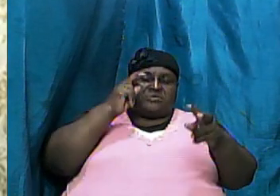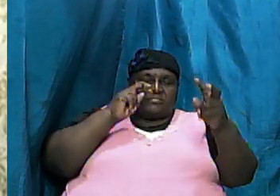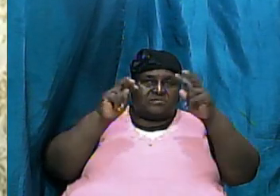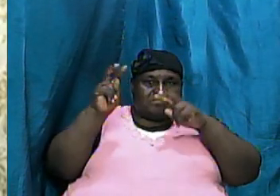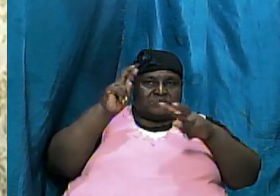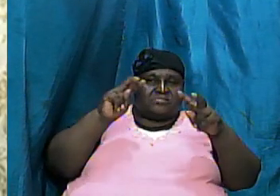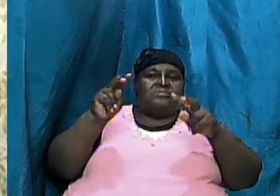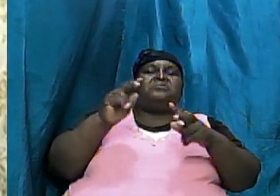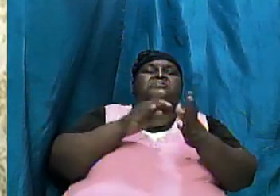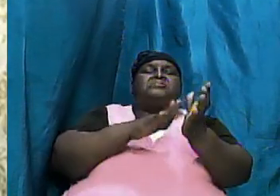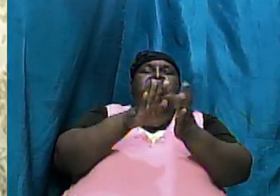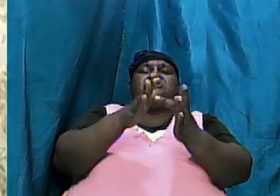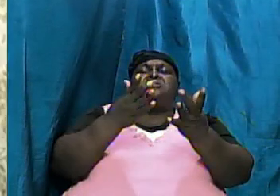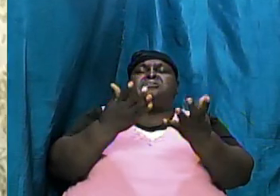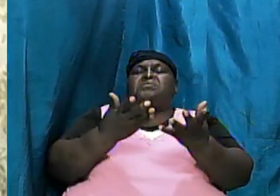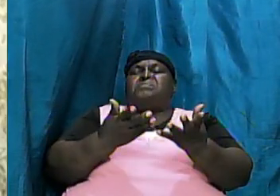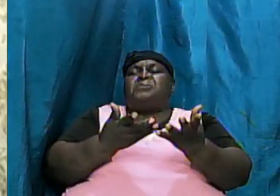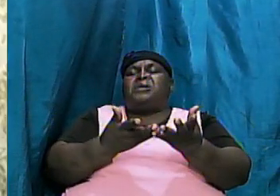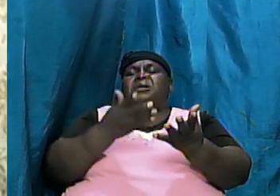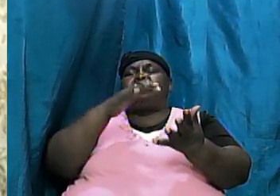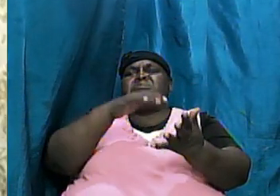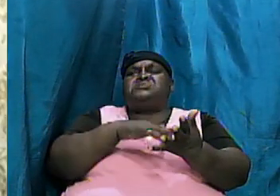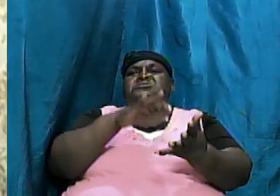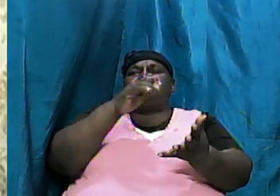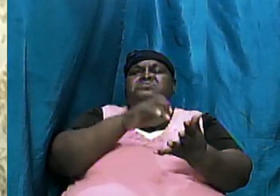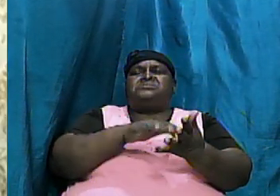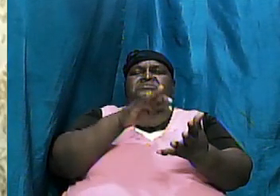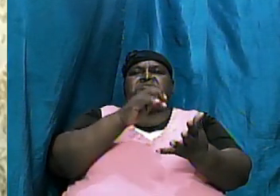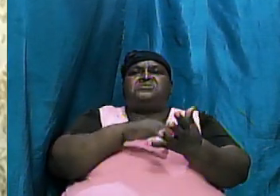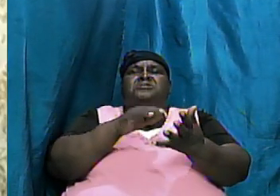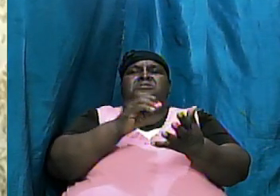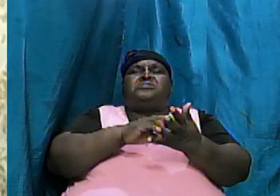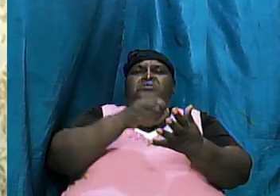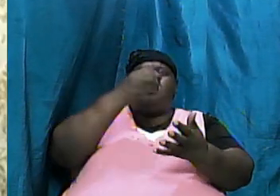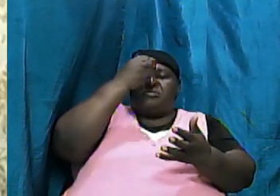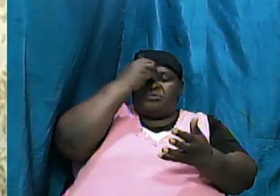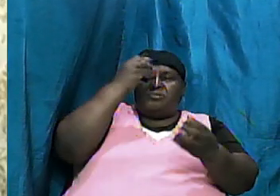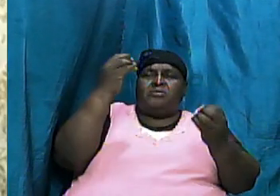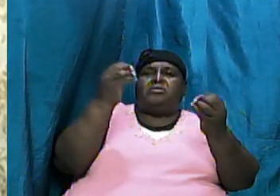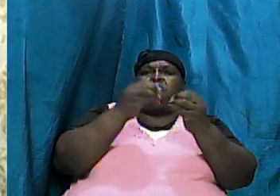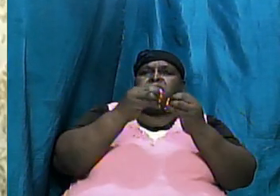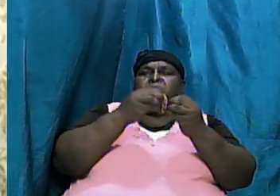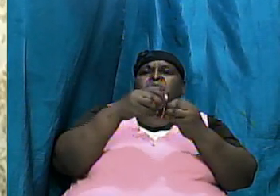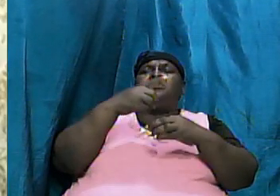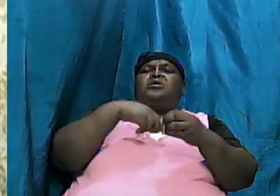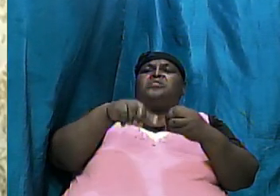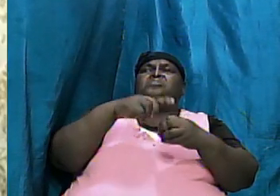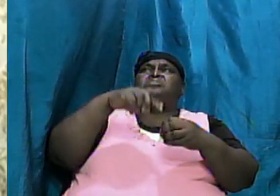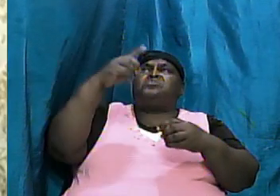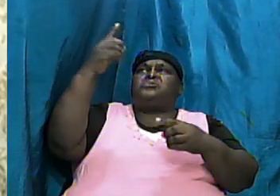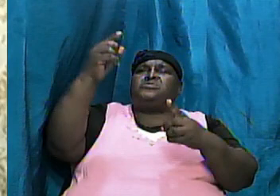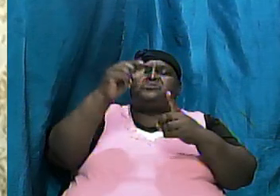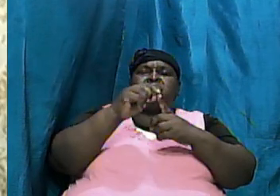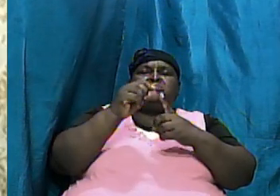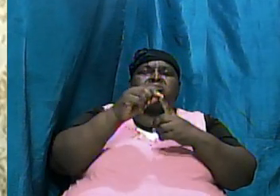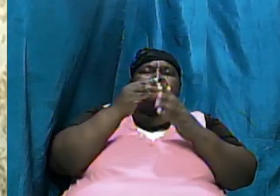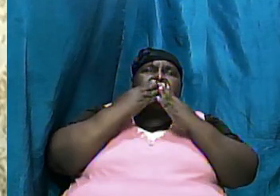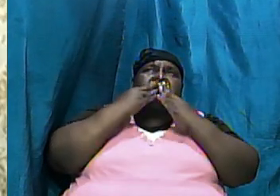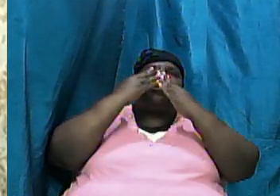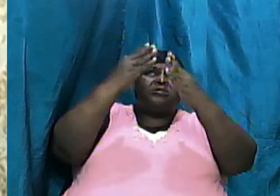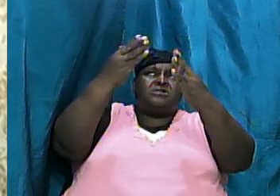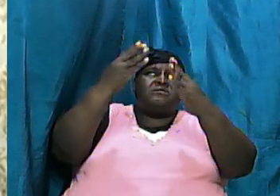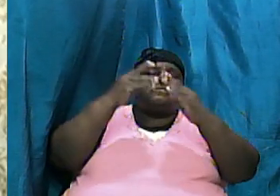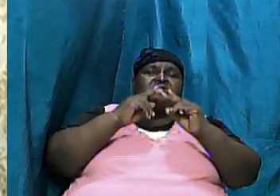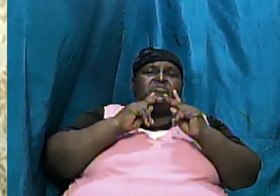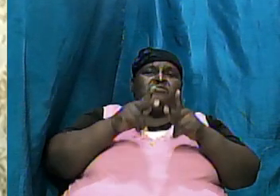to Bible study to drill down into his words we thank him for the privilege we